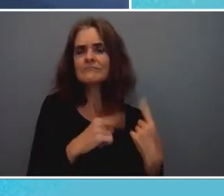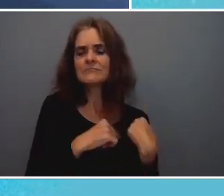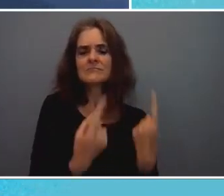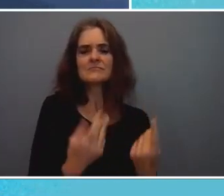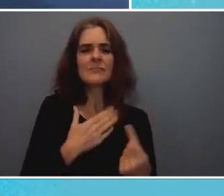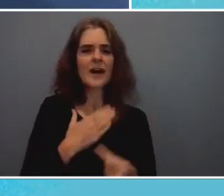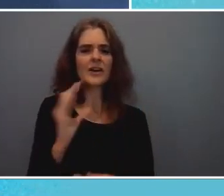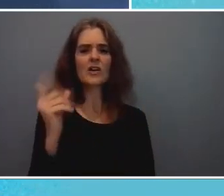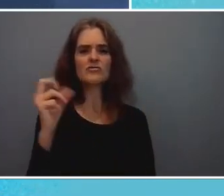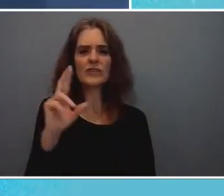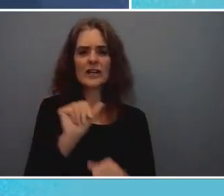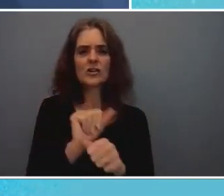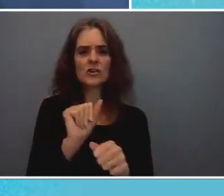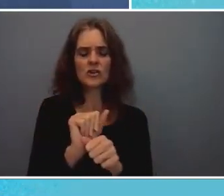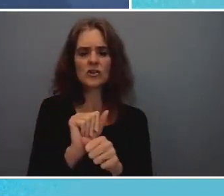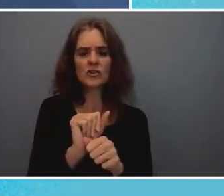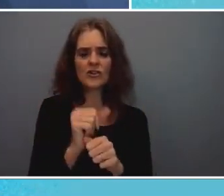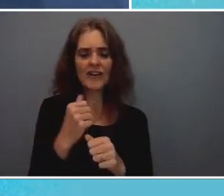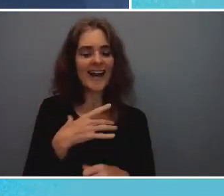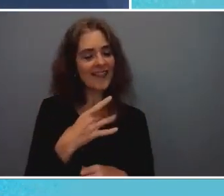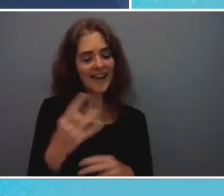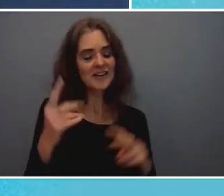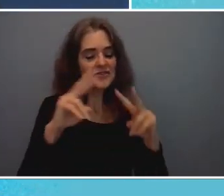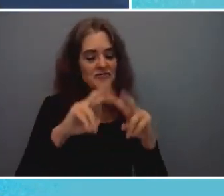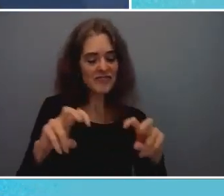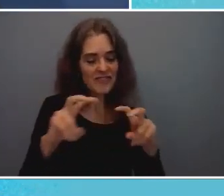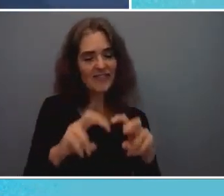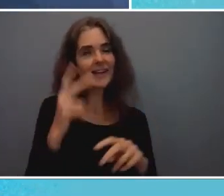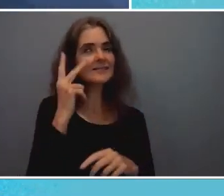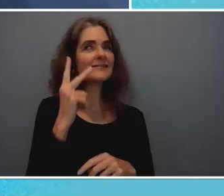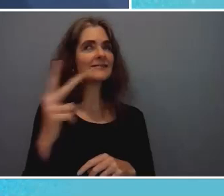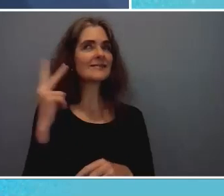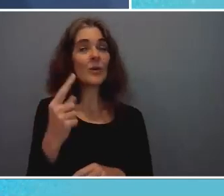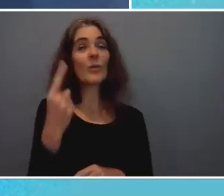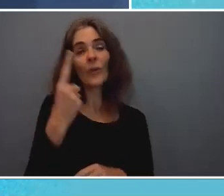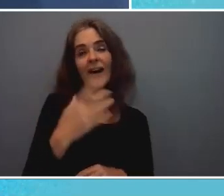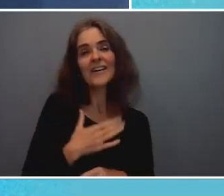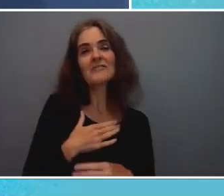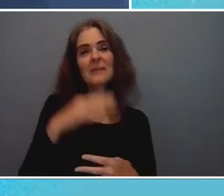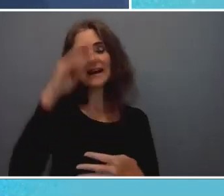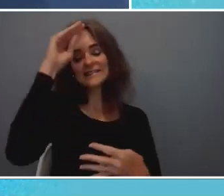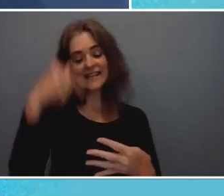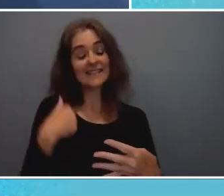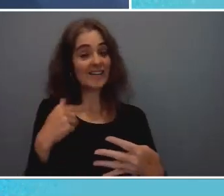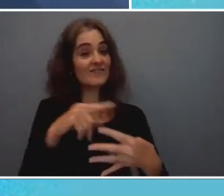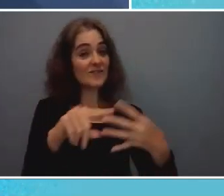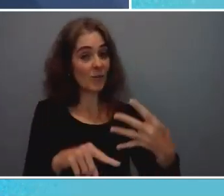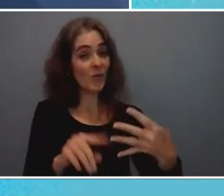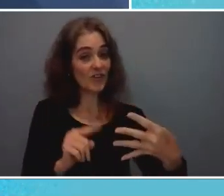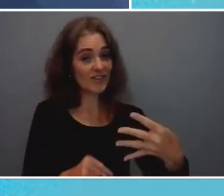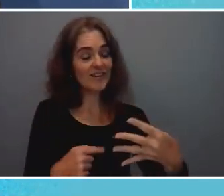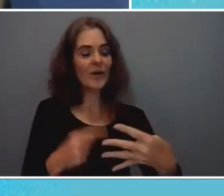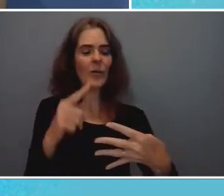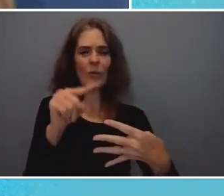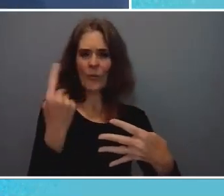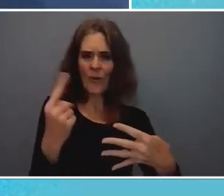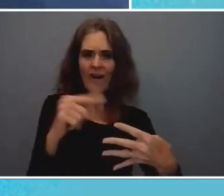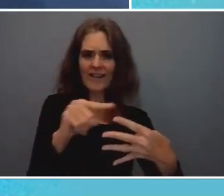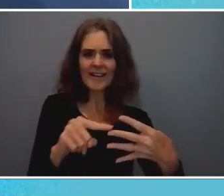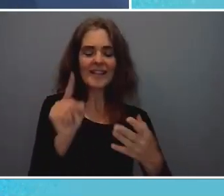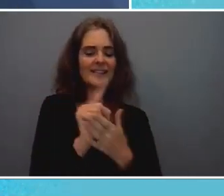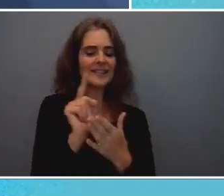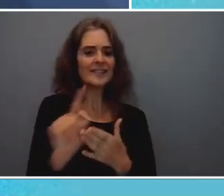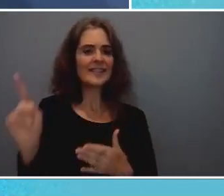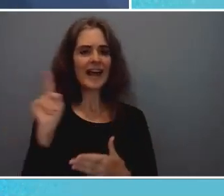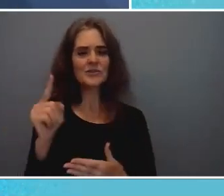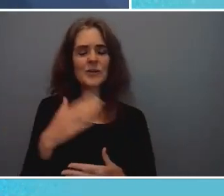And I like to reflect on things. One of my sons, I have four, last week, he's looking at the job market and